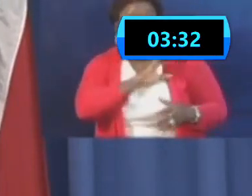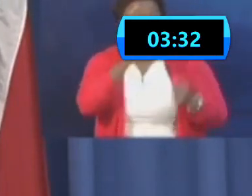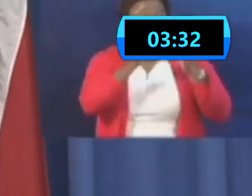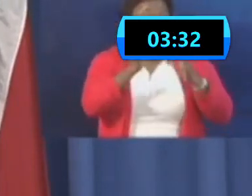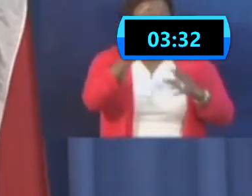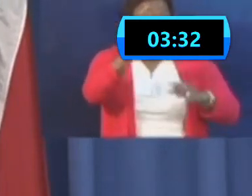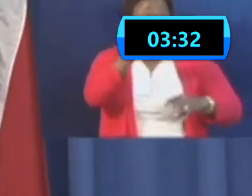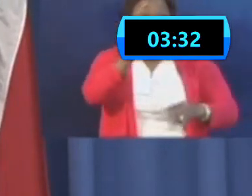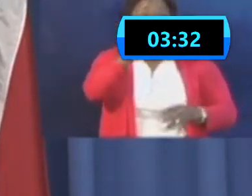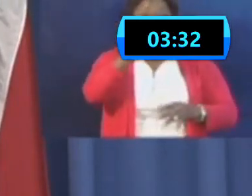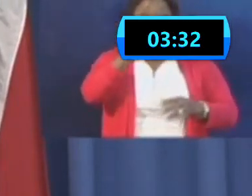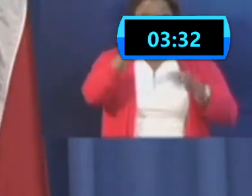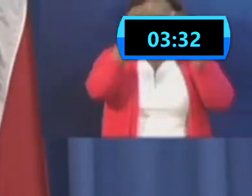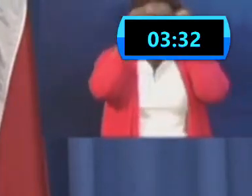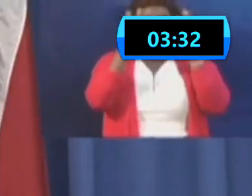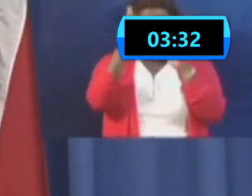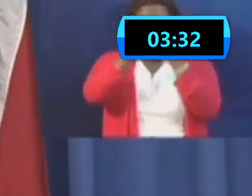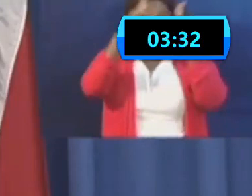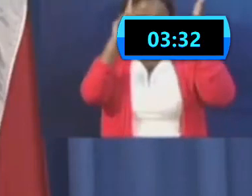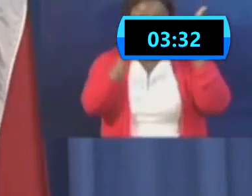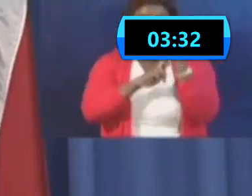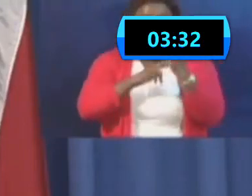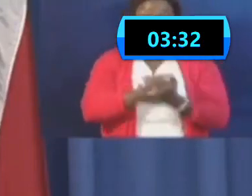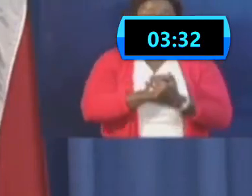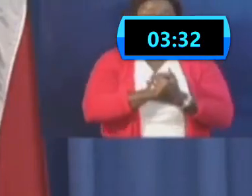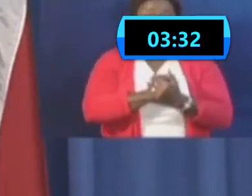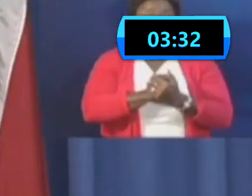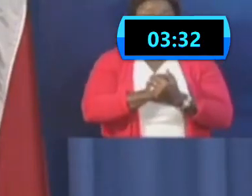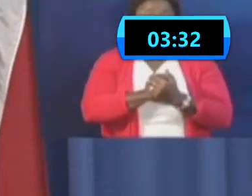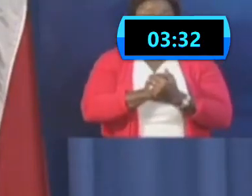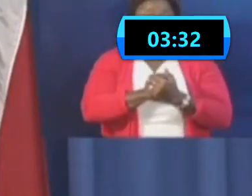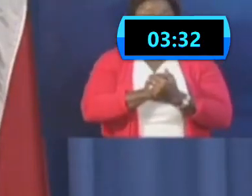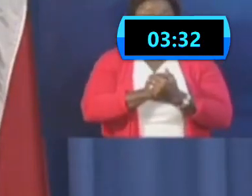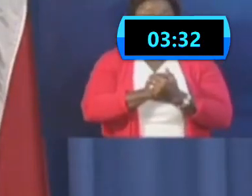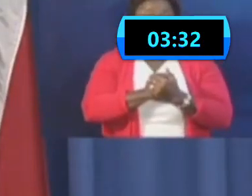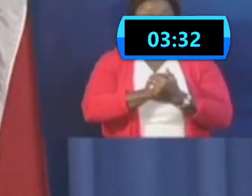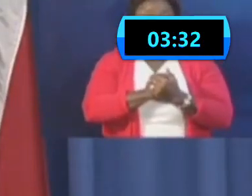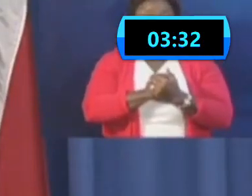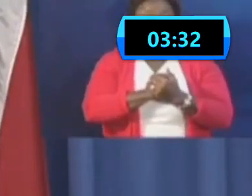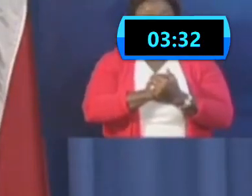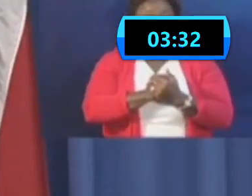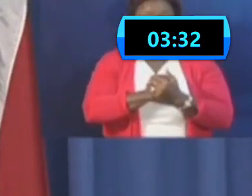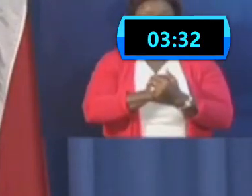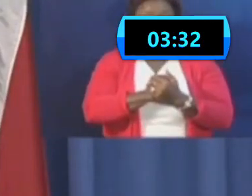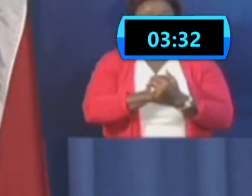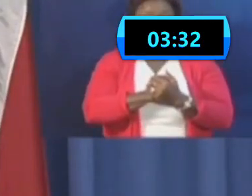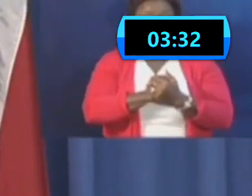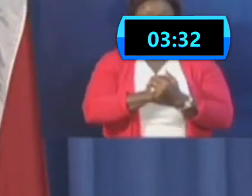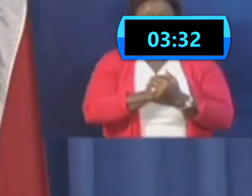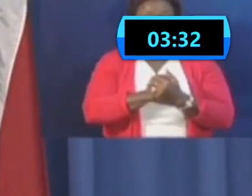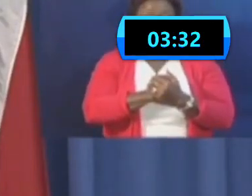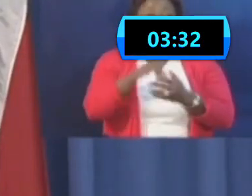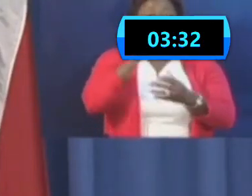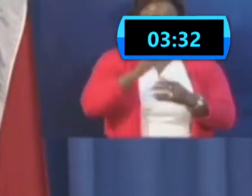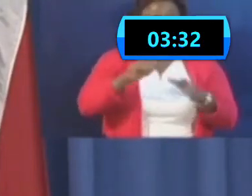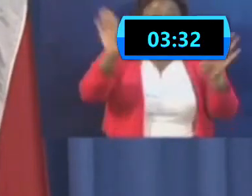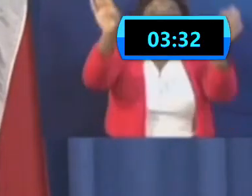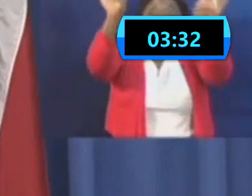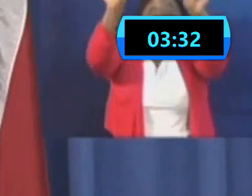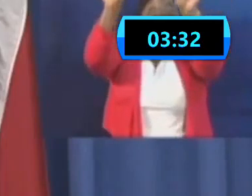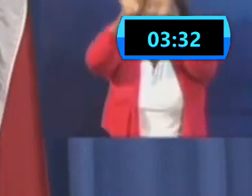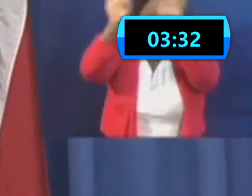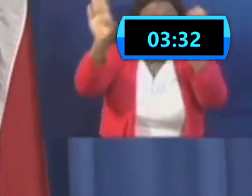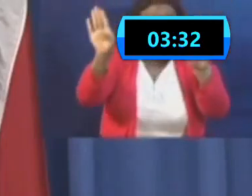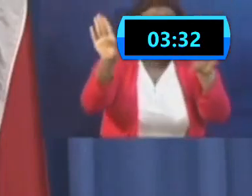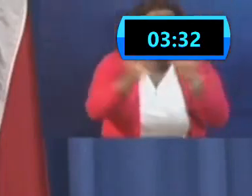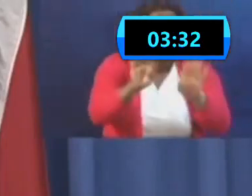asked as a policy decision of the government is make some examples. So shut down some of the bars. You can charge some of the bar owners